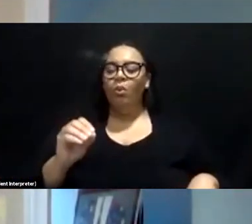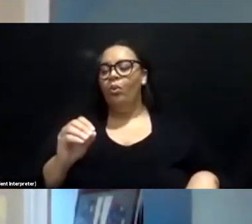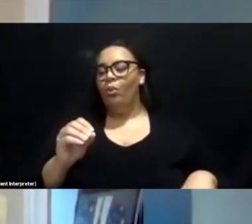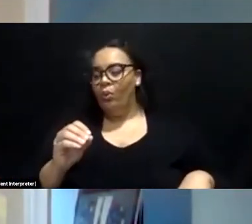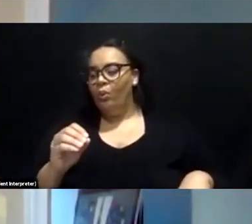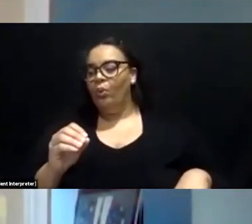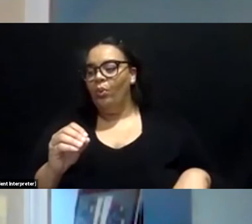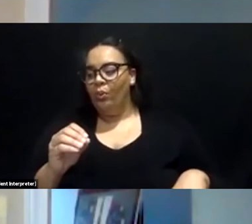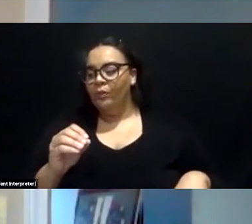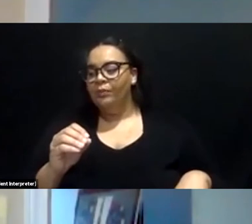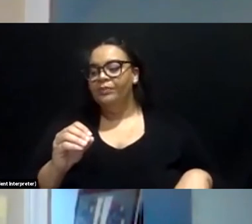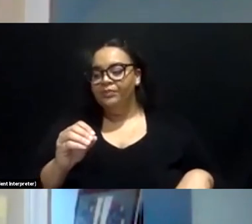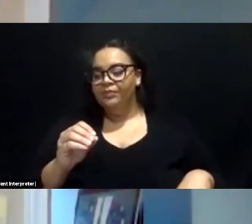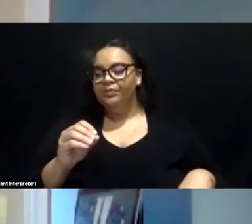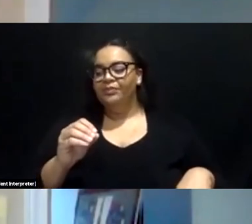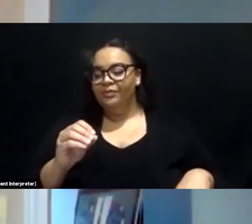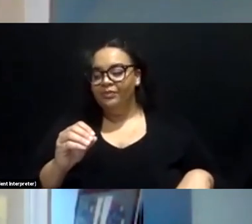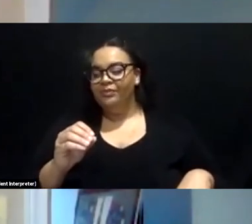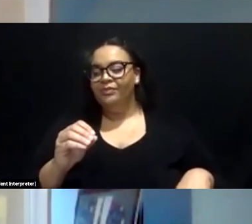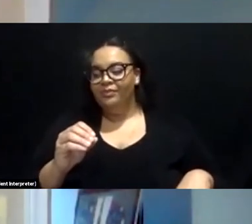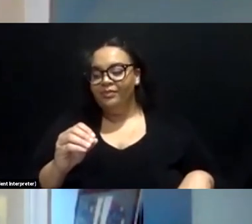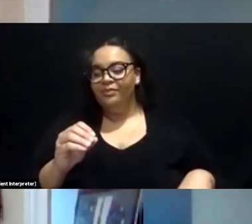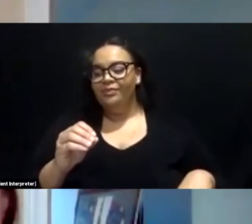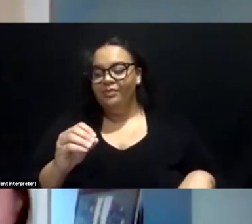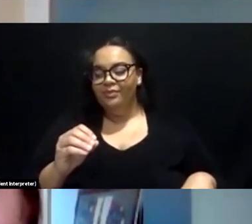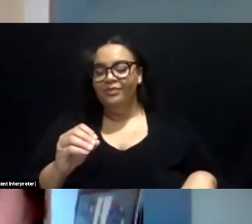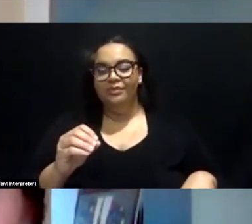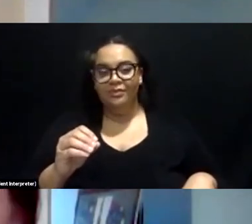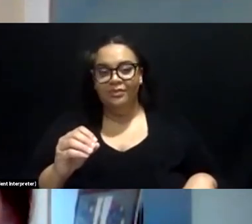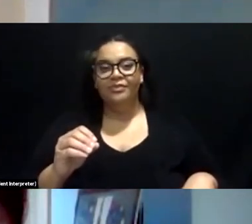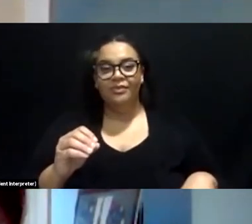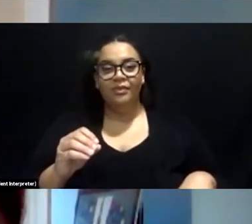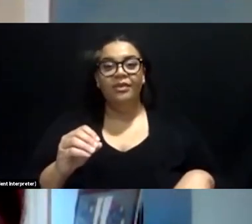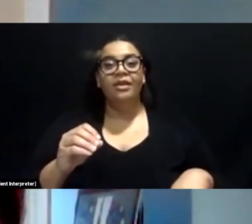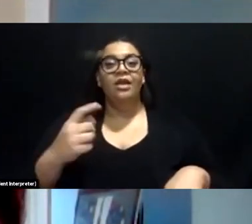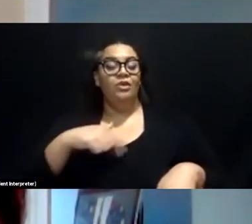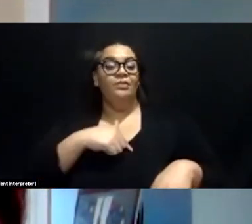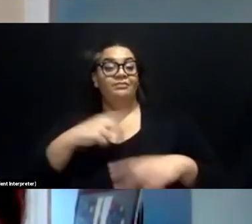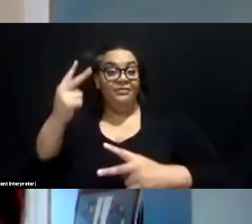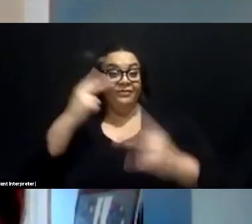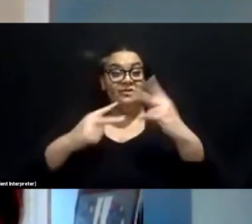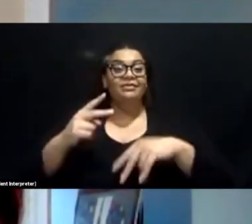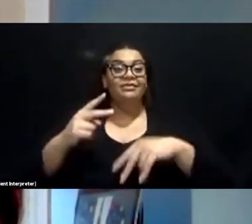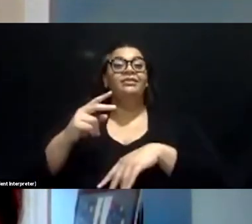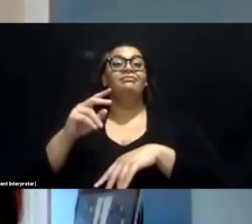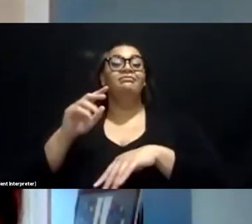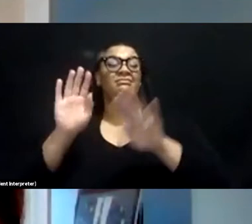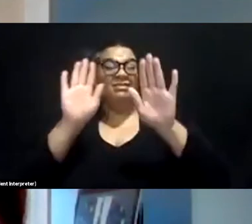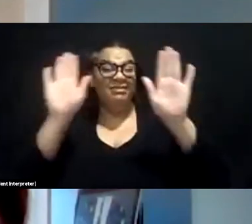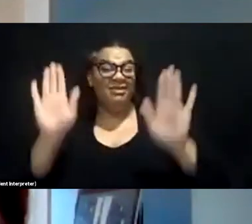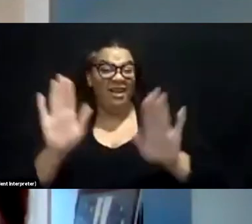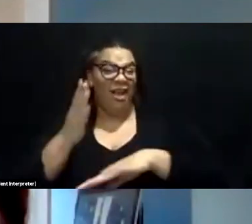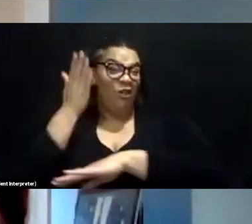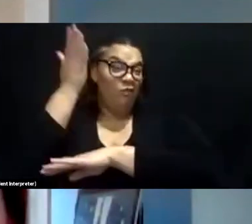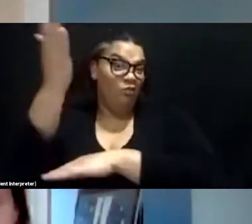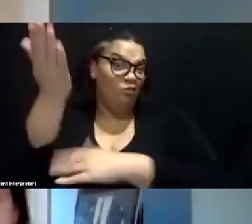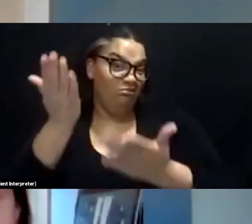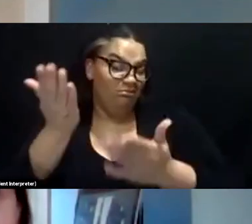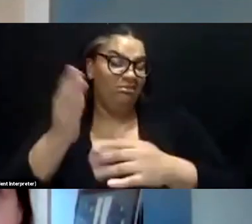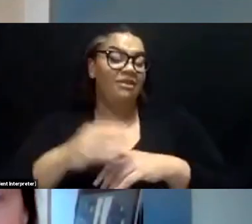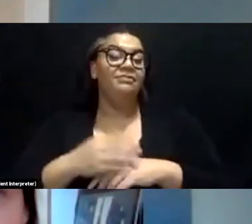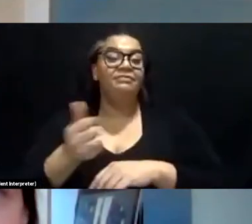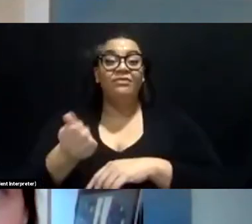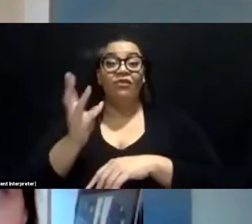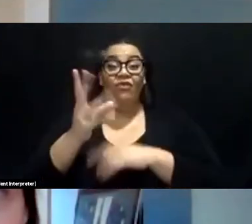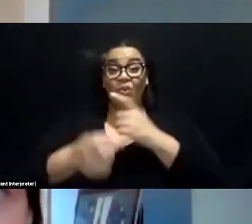if we were to visit someday in the future, a few years ago, it